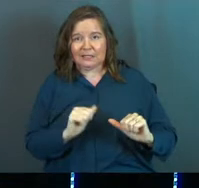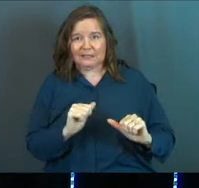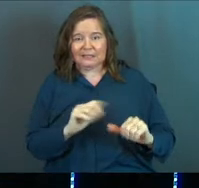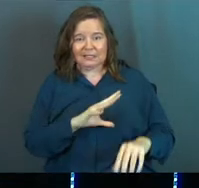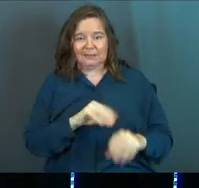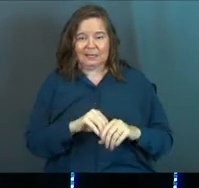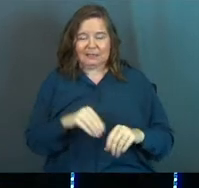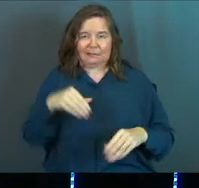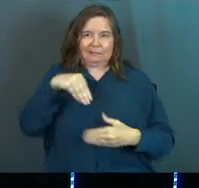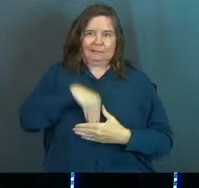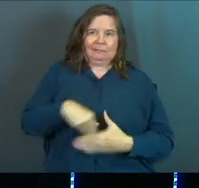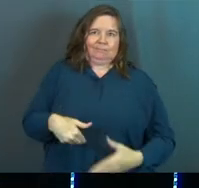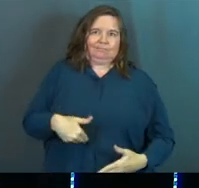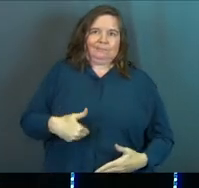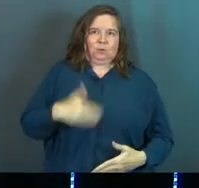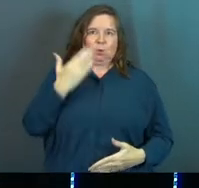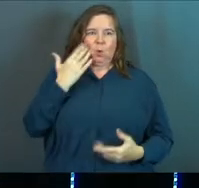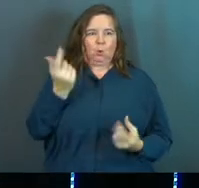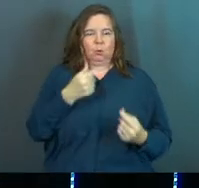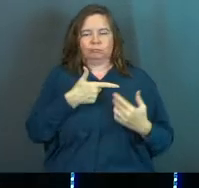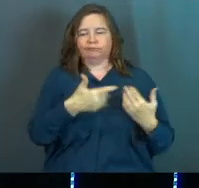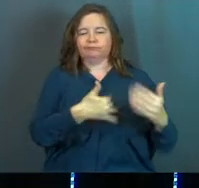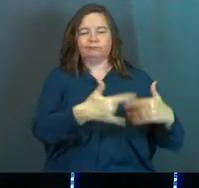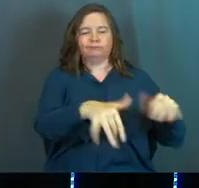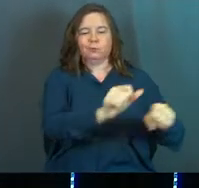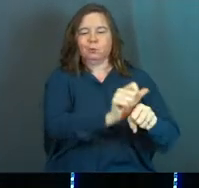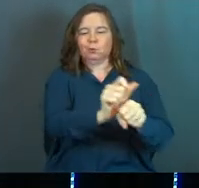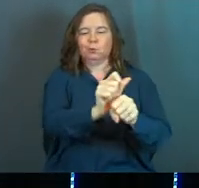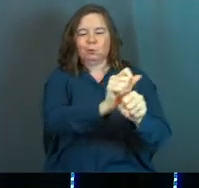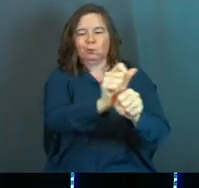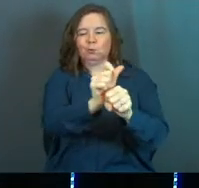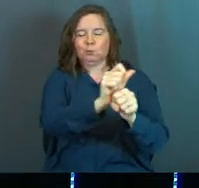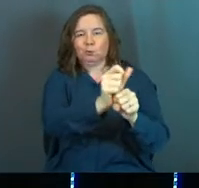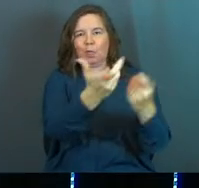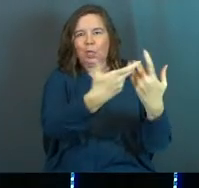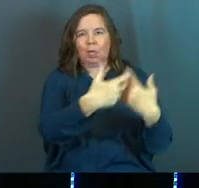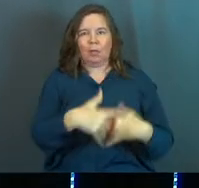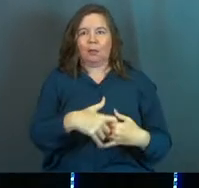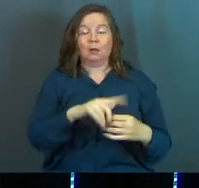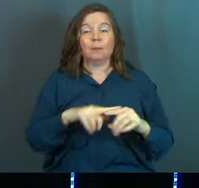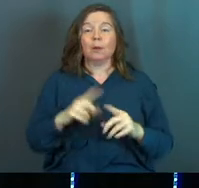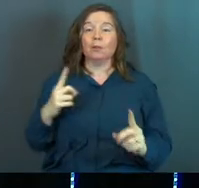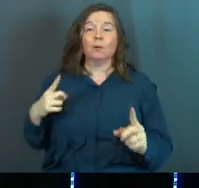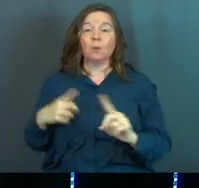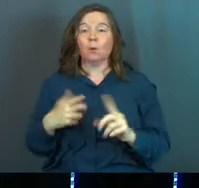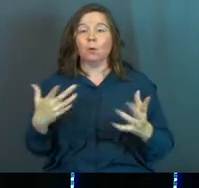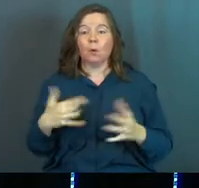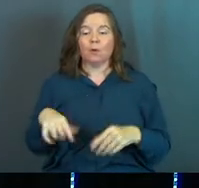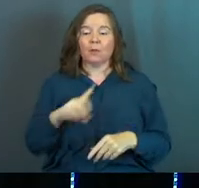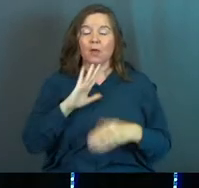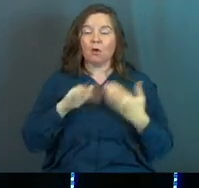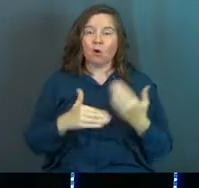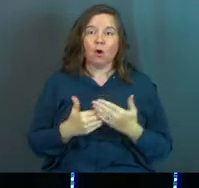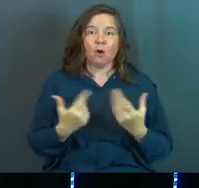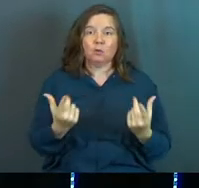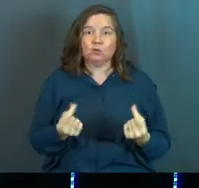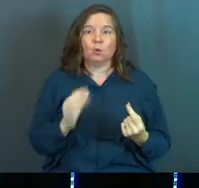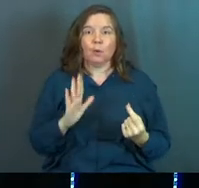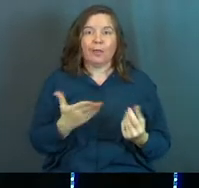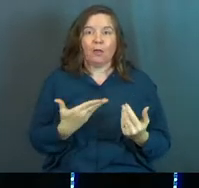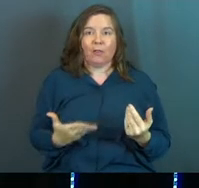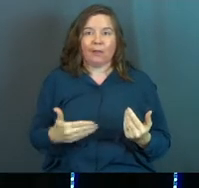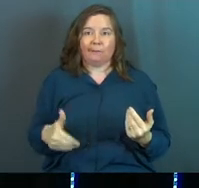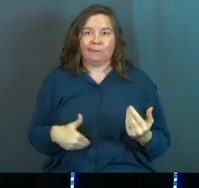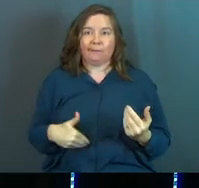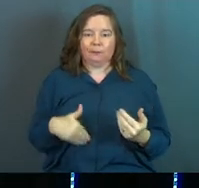it, it's built into their DNA, and there's a whole beautiful, wonderful way that everything comes together for ants, but the point is they all just do their